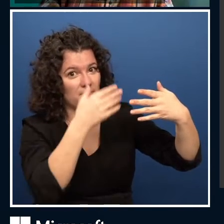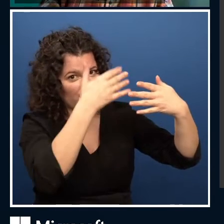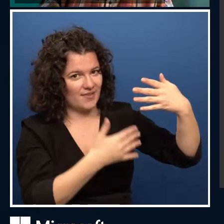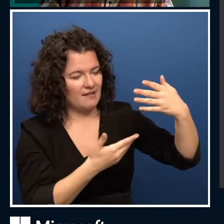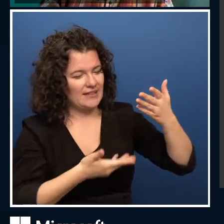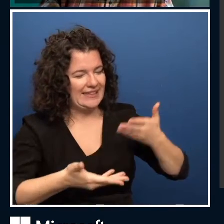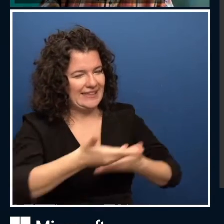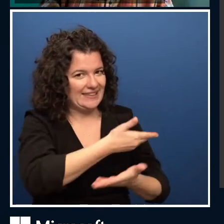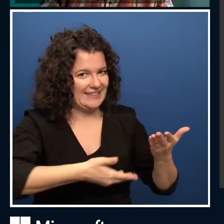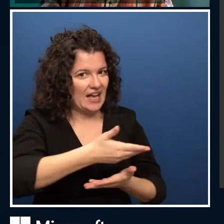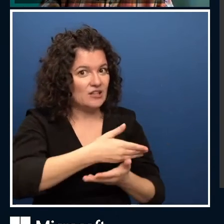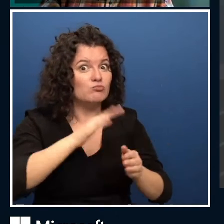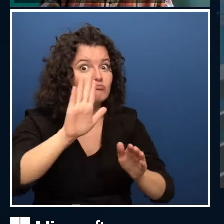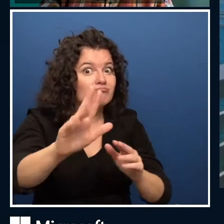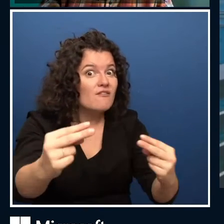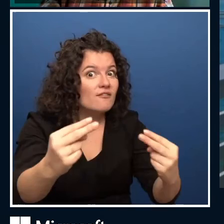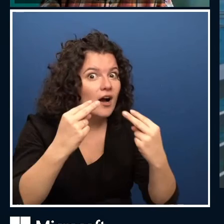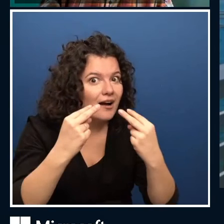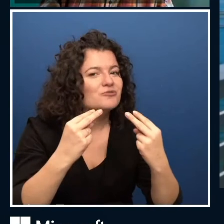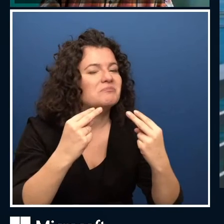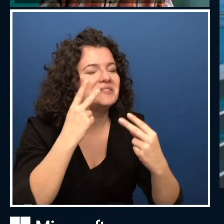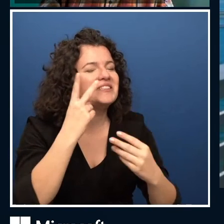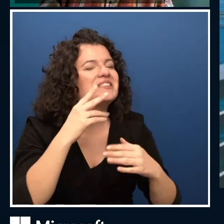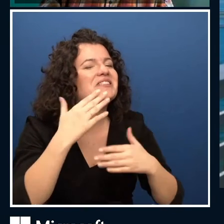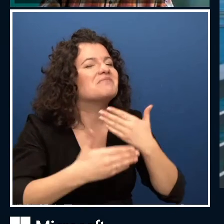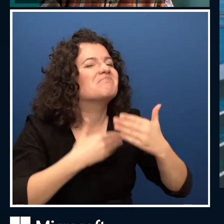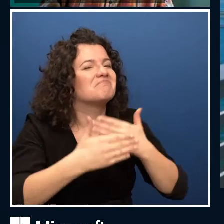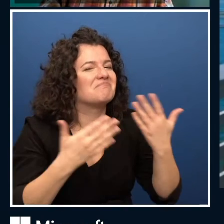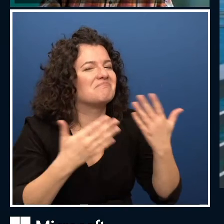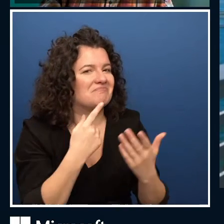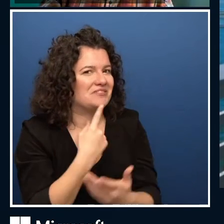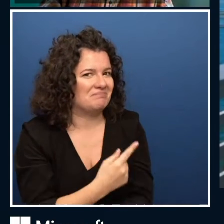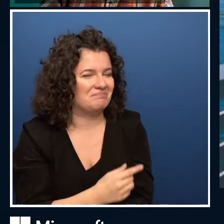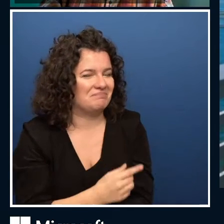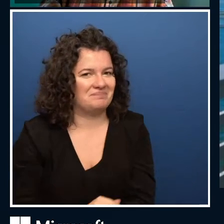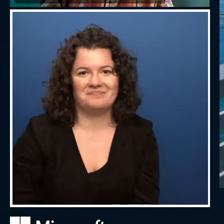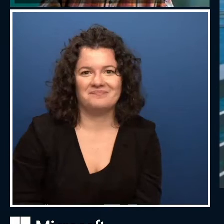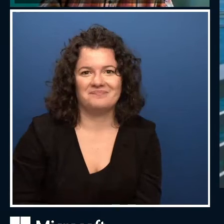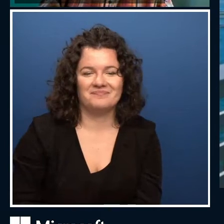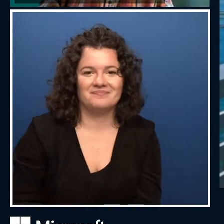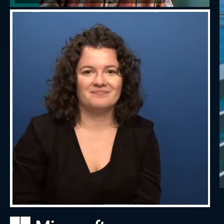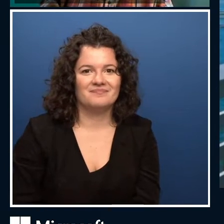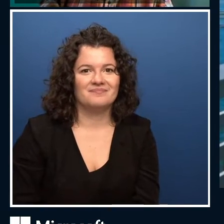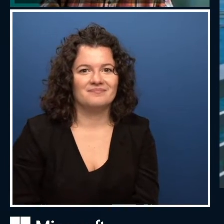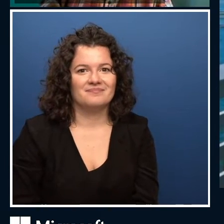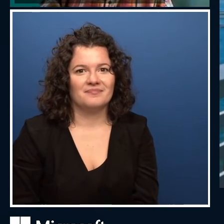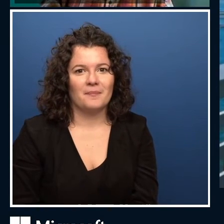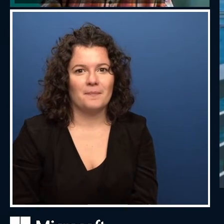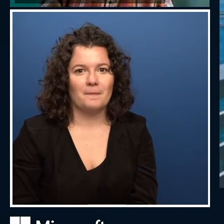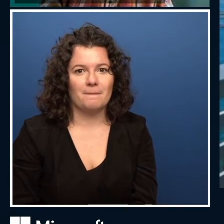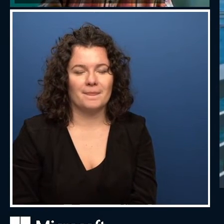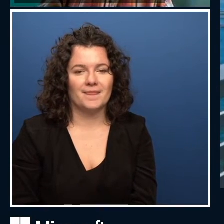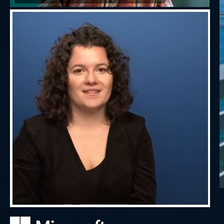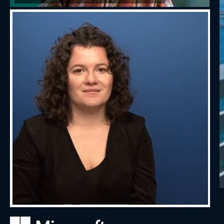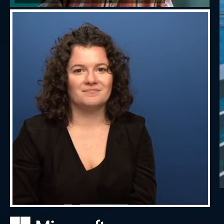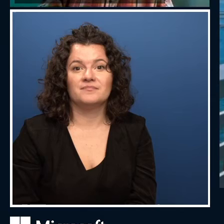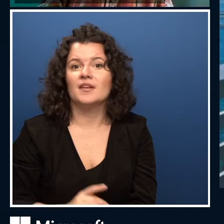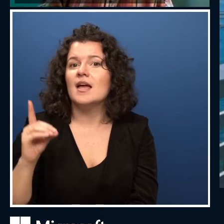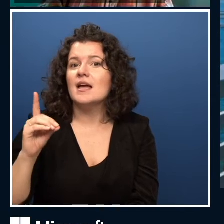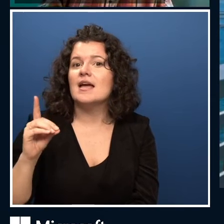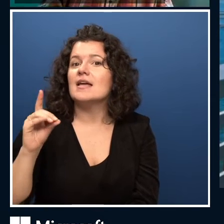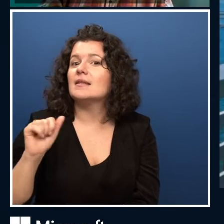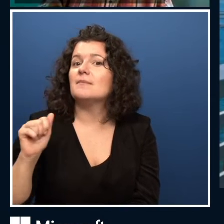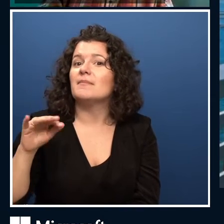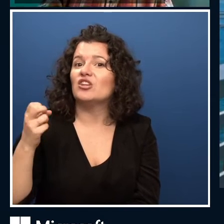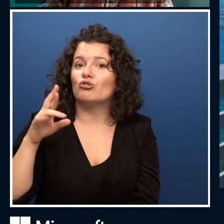later in the day. So Dimitri, you have shown that we can do a lot of different things with AI and actually